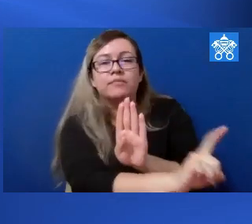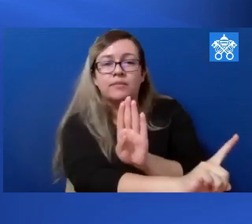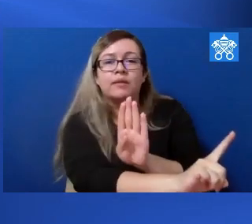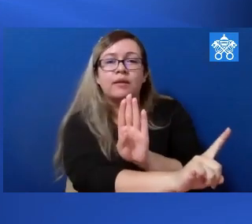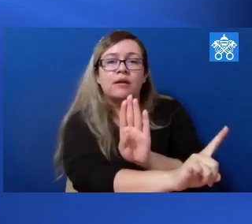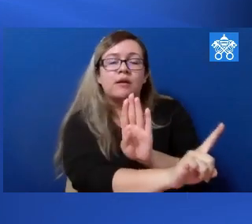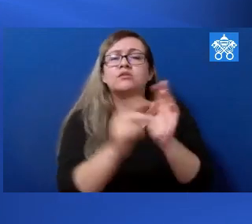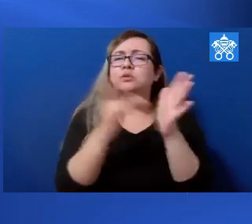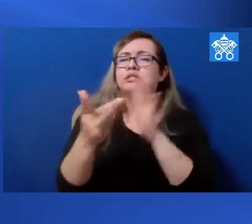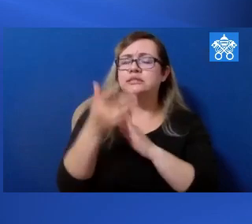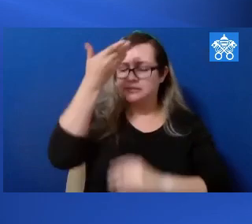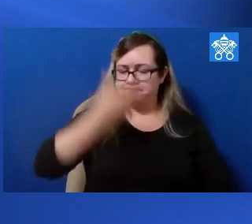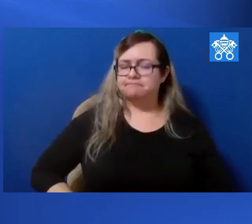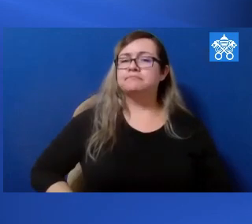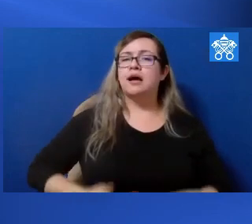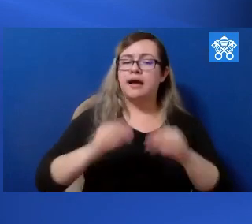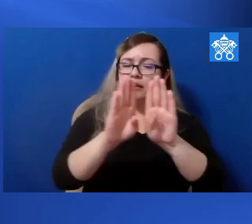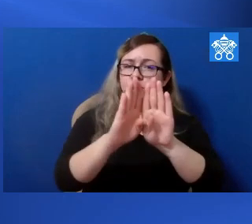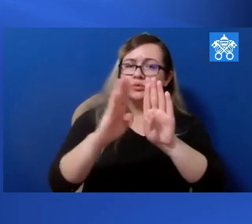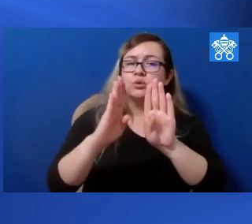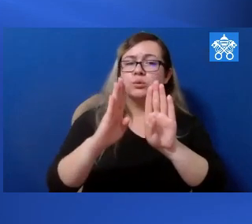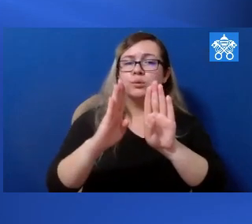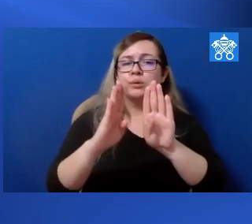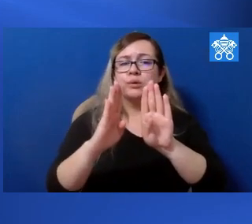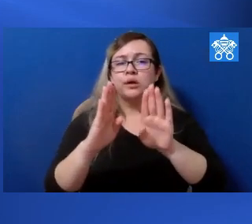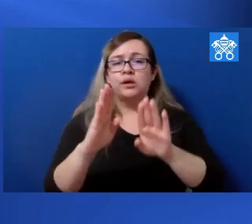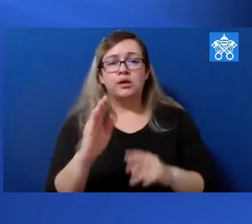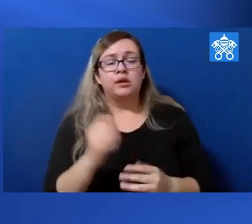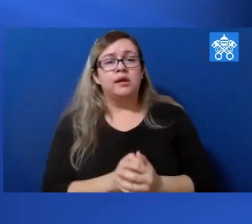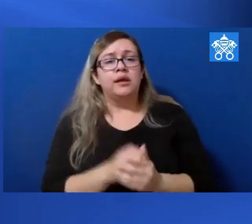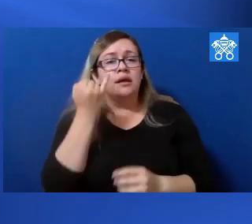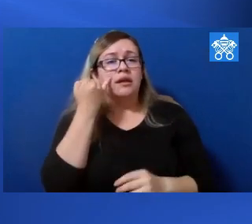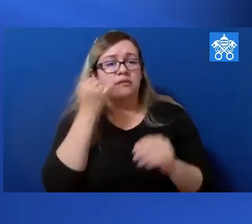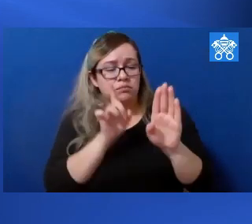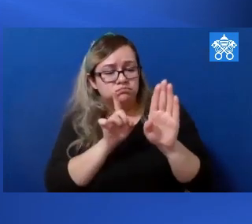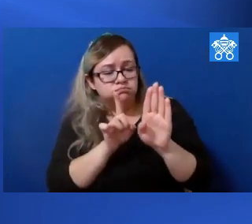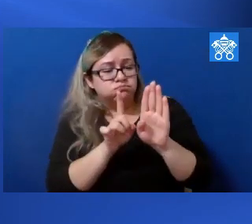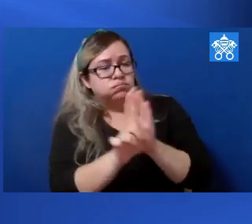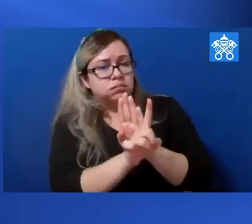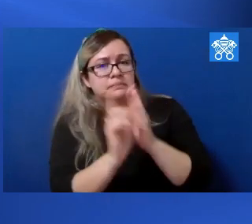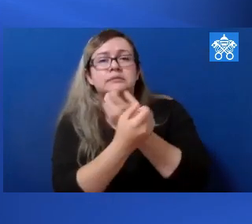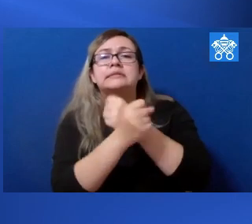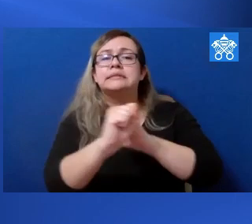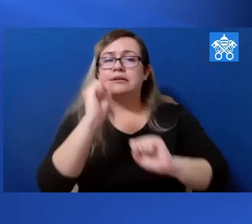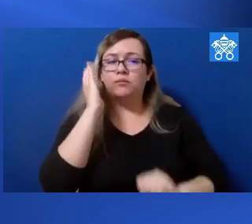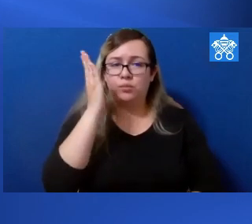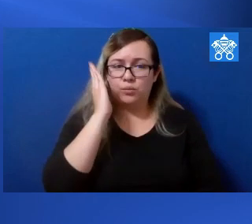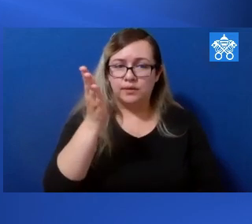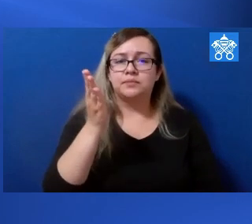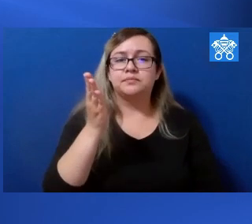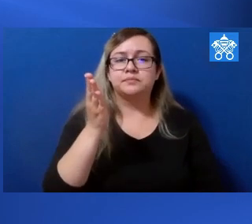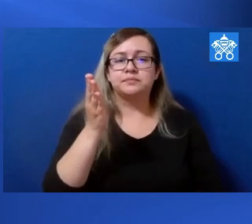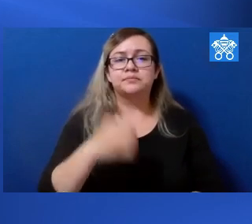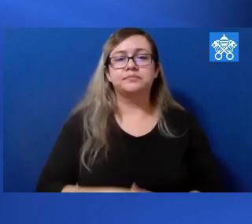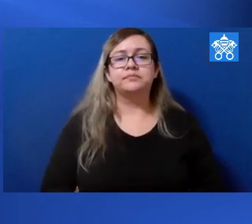think about when Jesus says, I am the door. If anyone enters by me, he will be saved. He wants